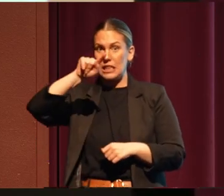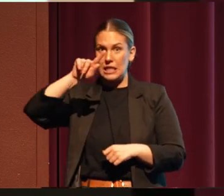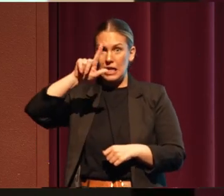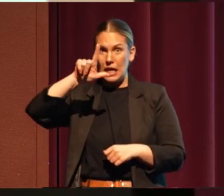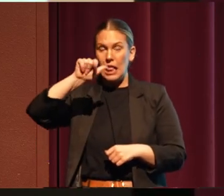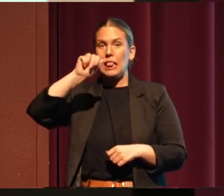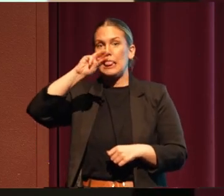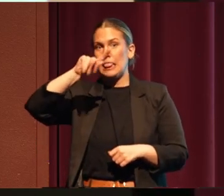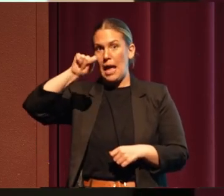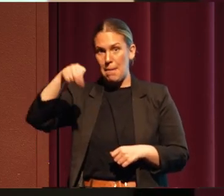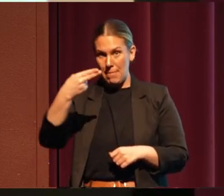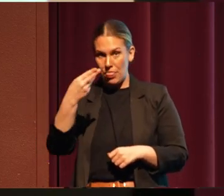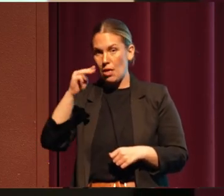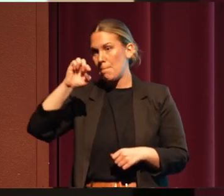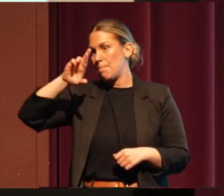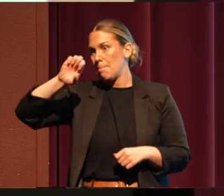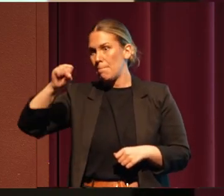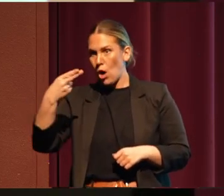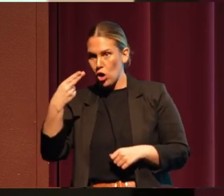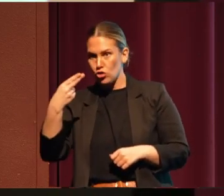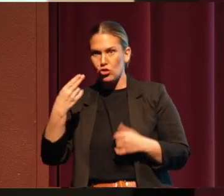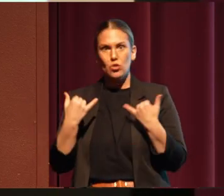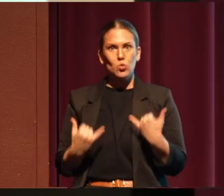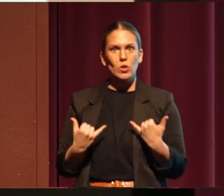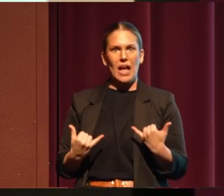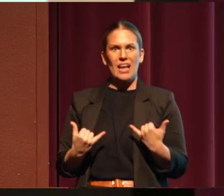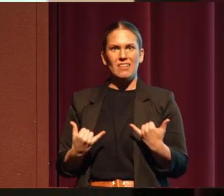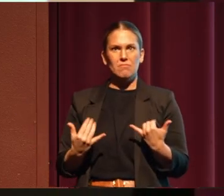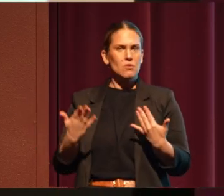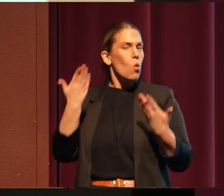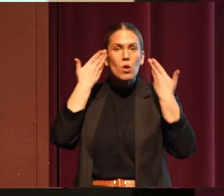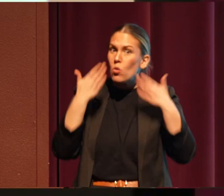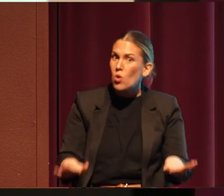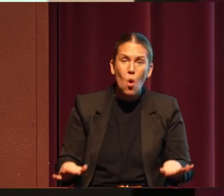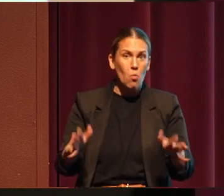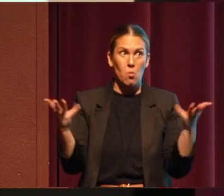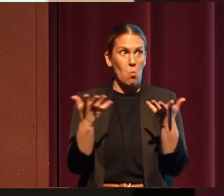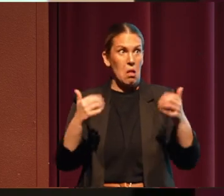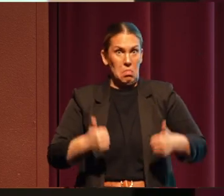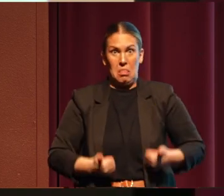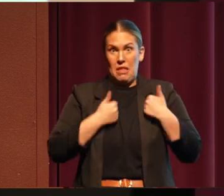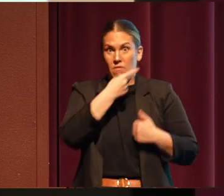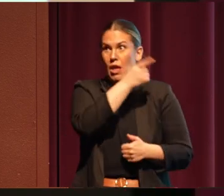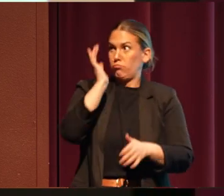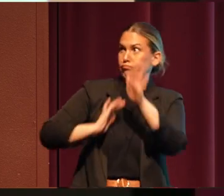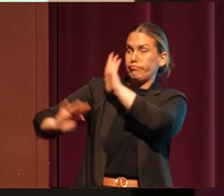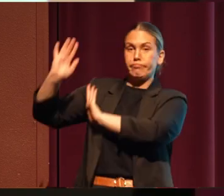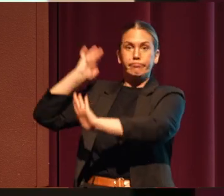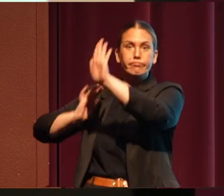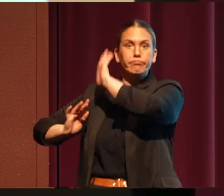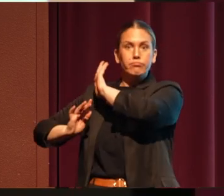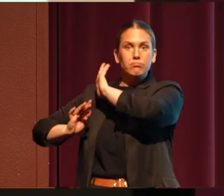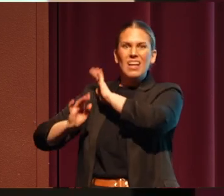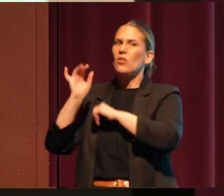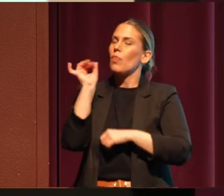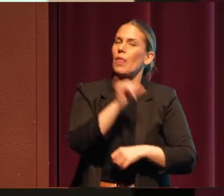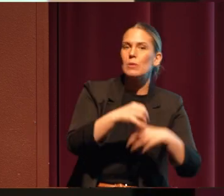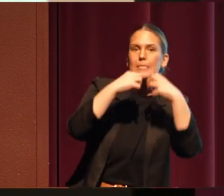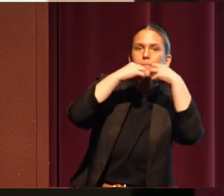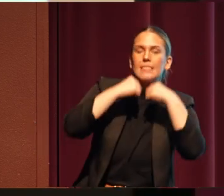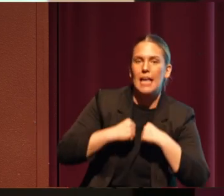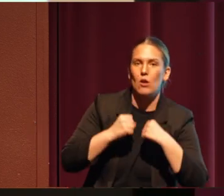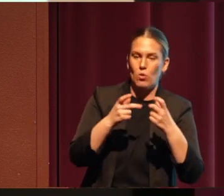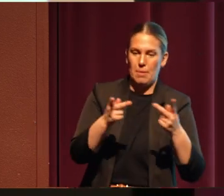So we don't know what was living there throughout millennia. And so this was a very sacred place. That